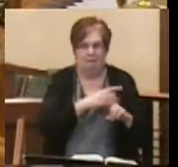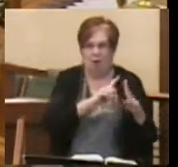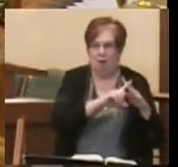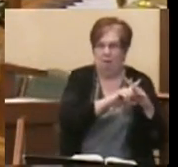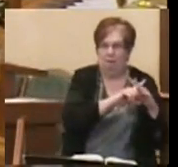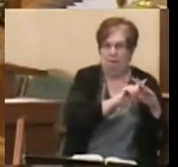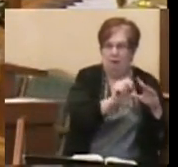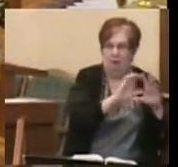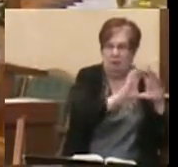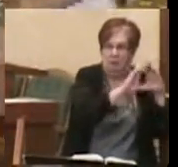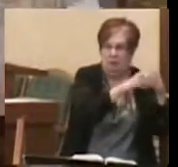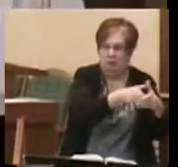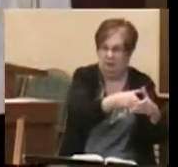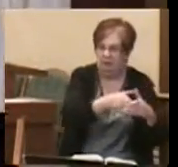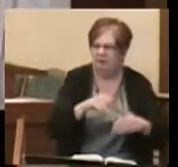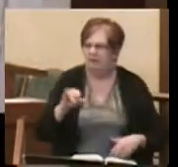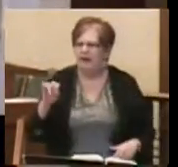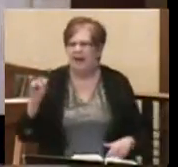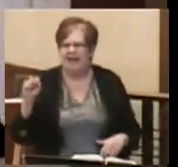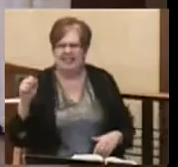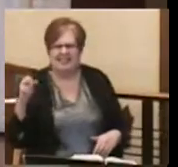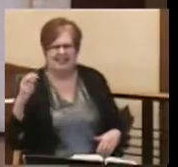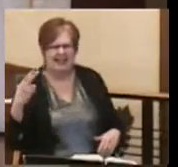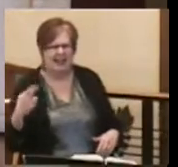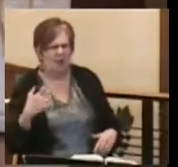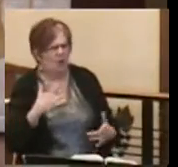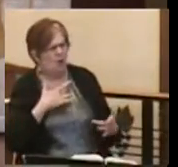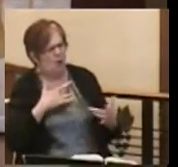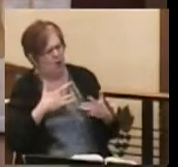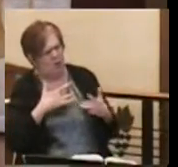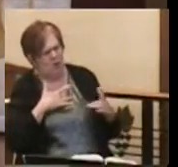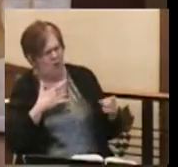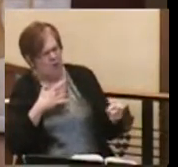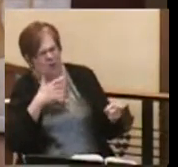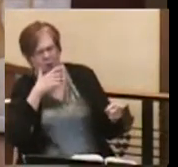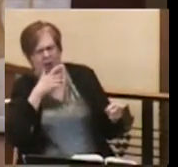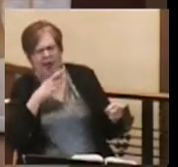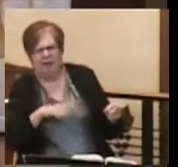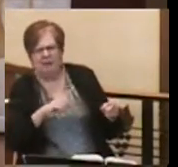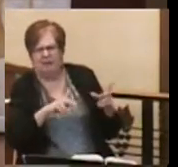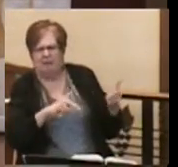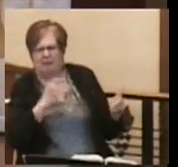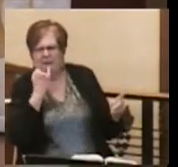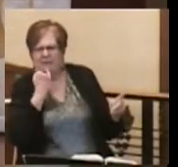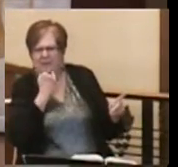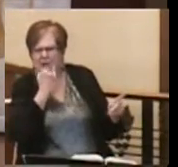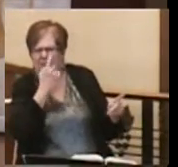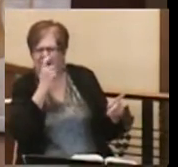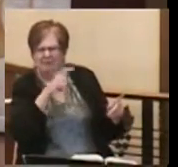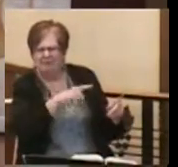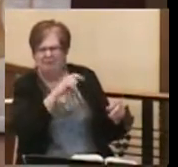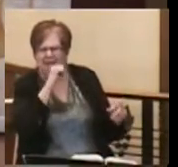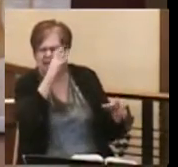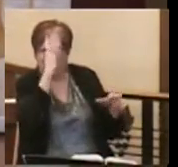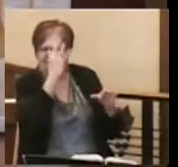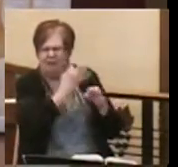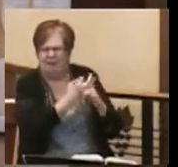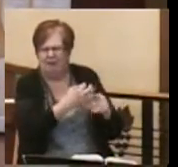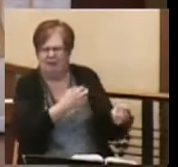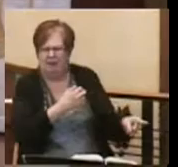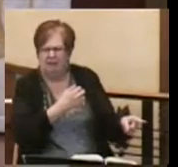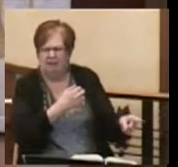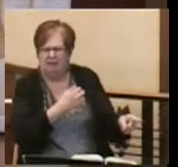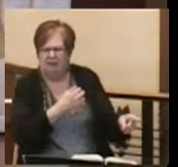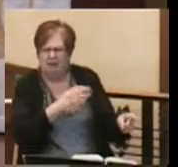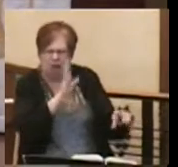Isaiah is very concerned about what is going to happen to the people of Israel because of their unfaithfulness. He warns the